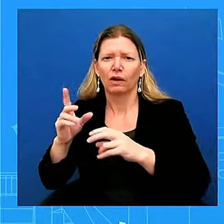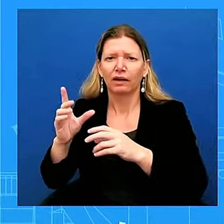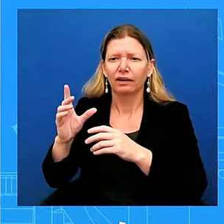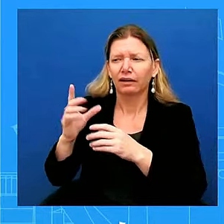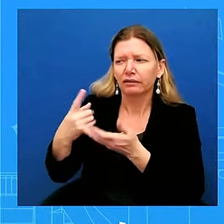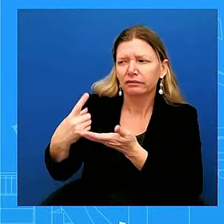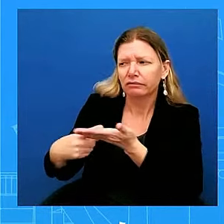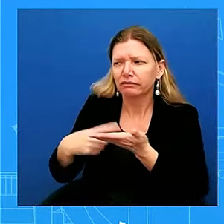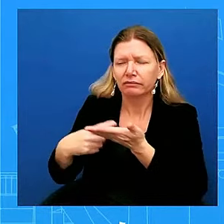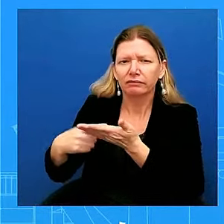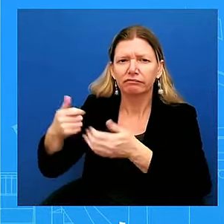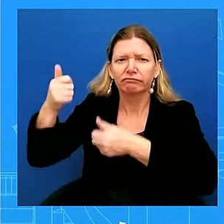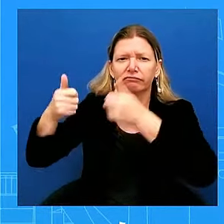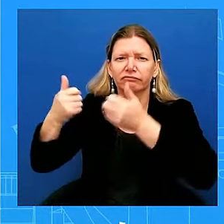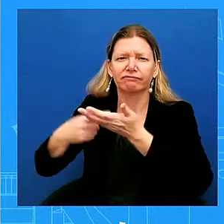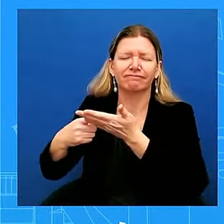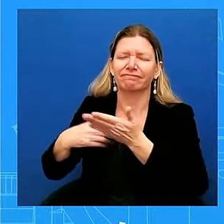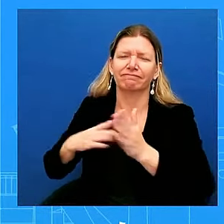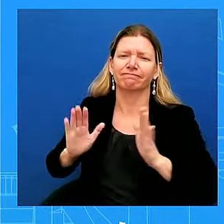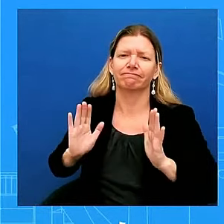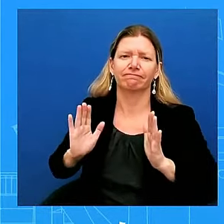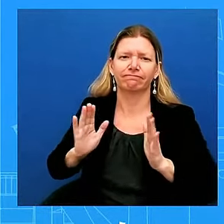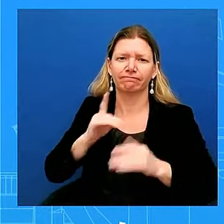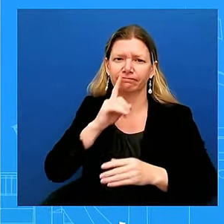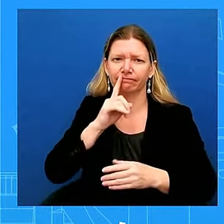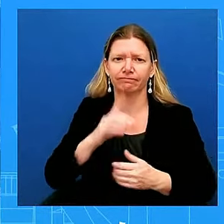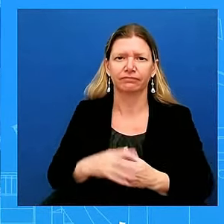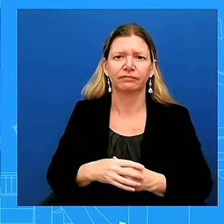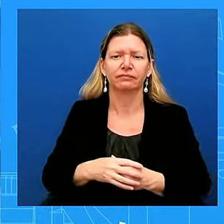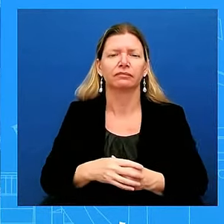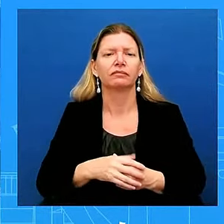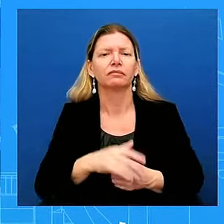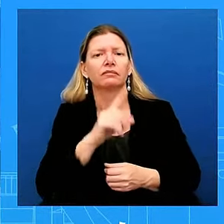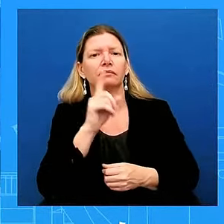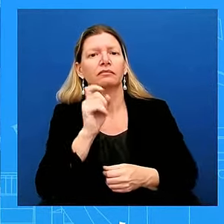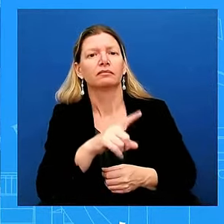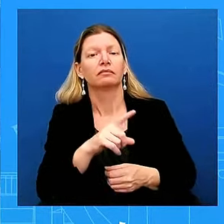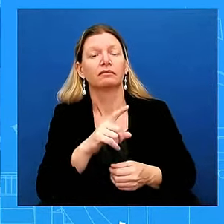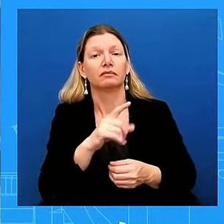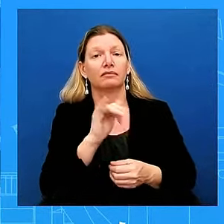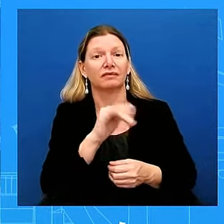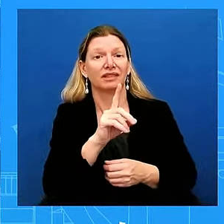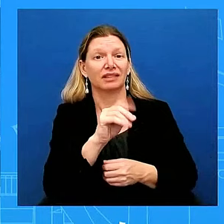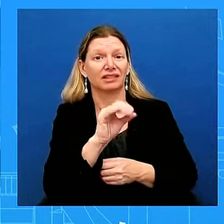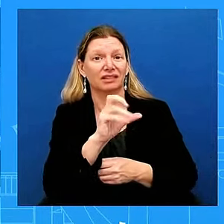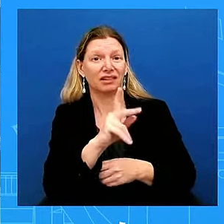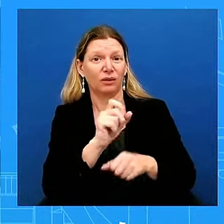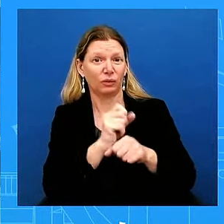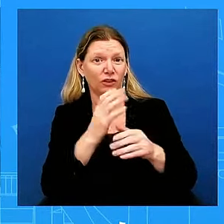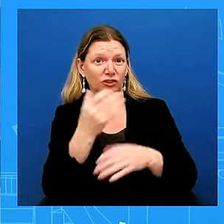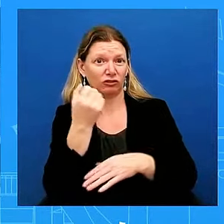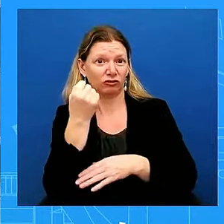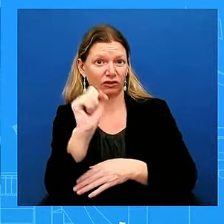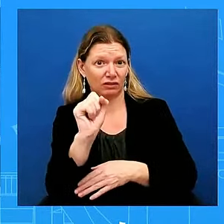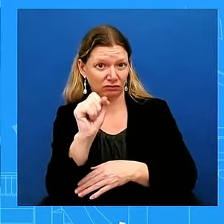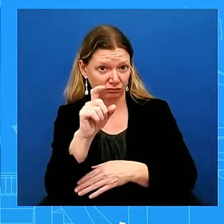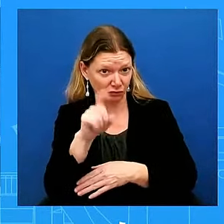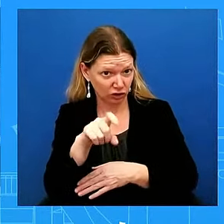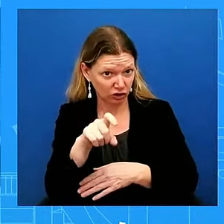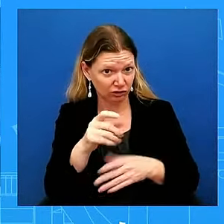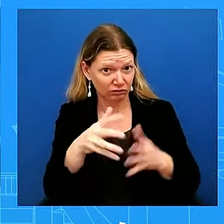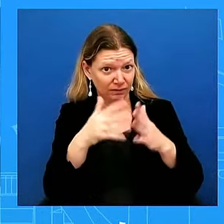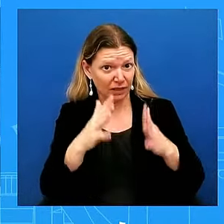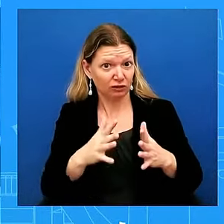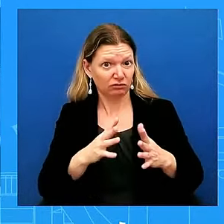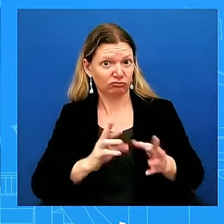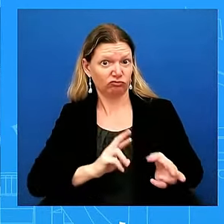dock worker strike, should Americans be prepared for shortages of goods? So, look, I know that there's been a lot of